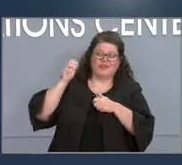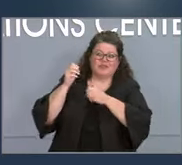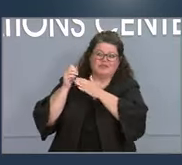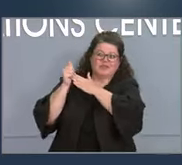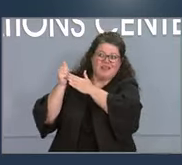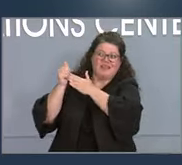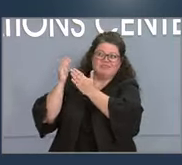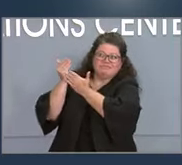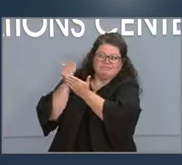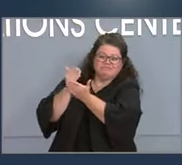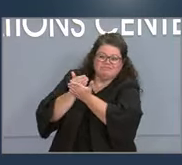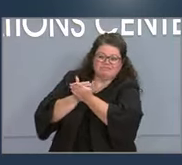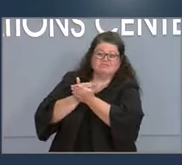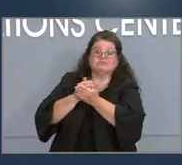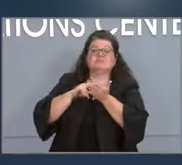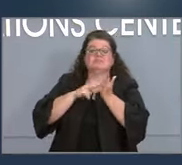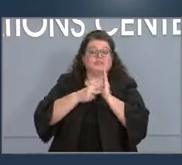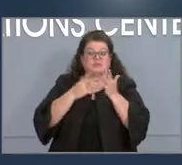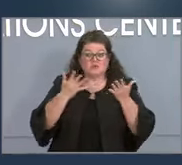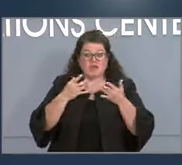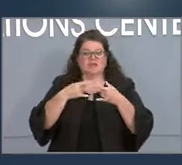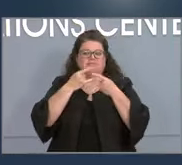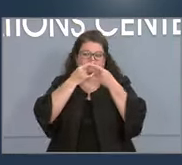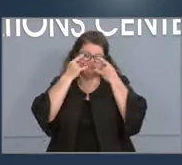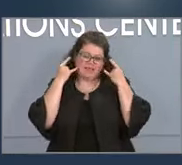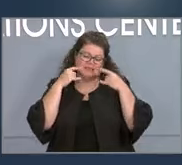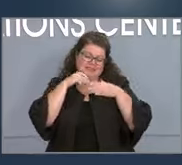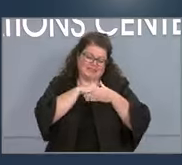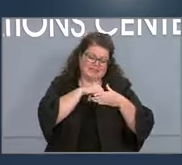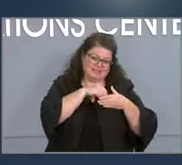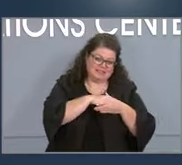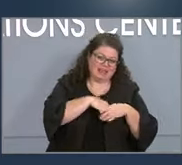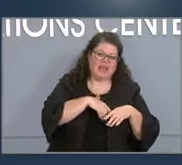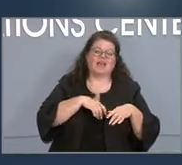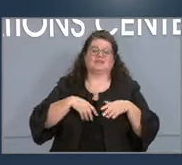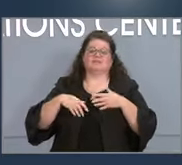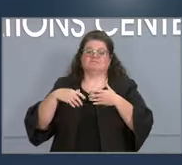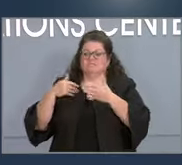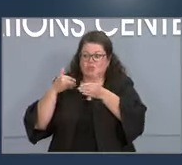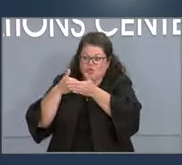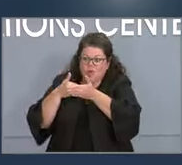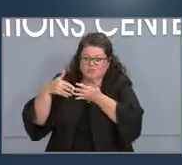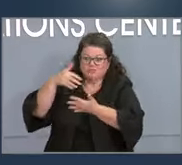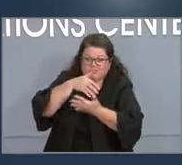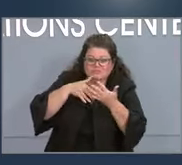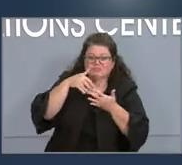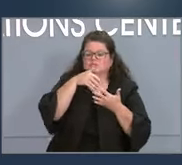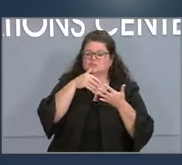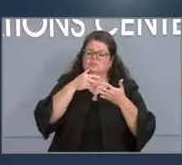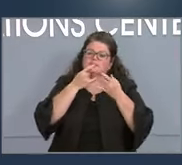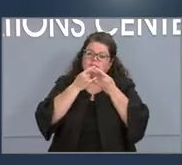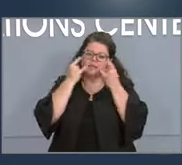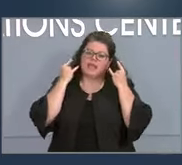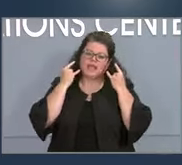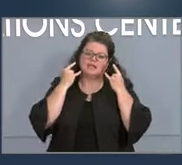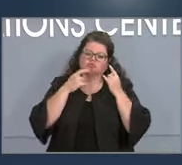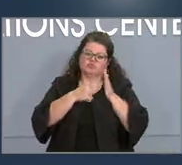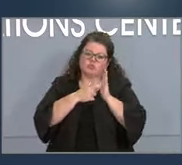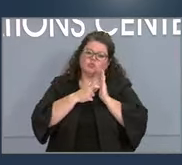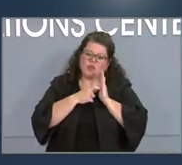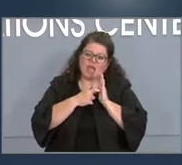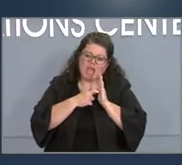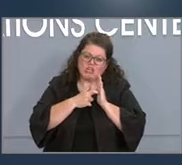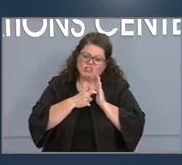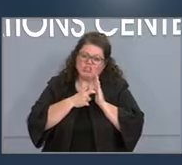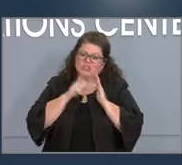mask indoors in public spaces until more people are vaccinated and viral transmission decreases to at least moderate or low